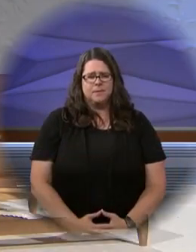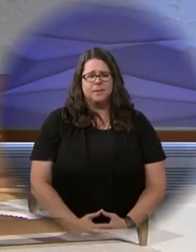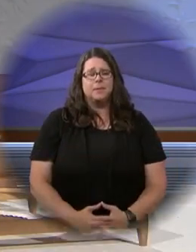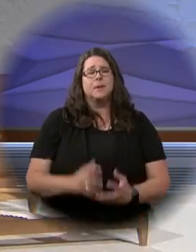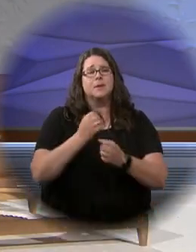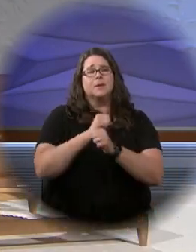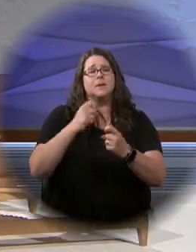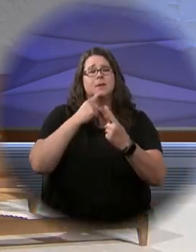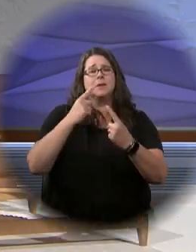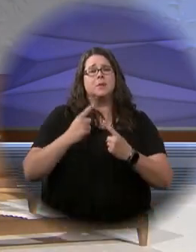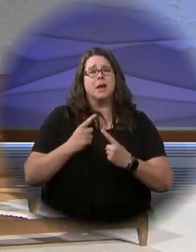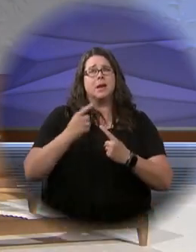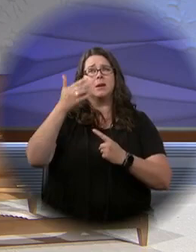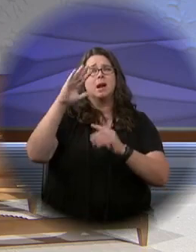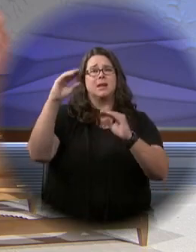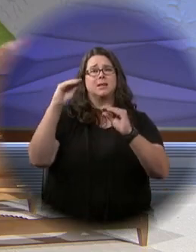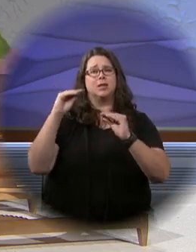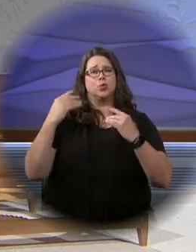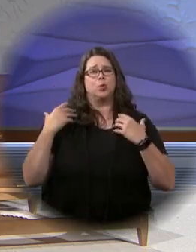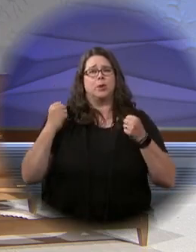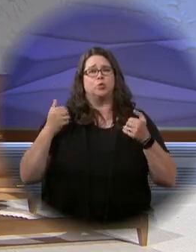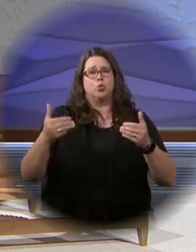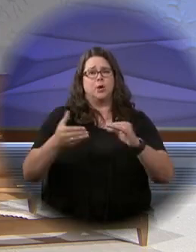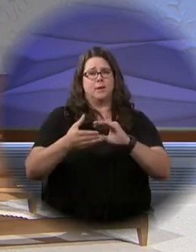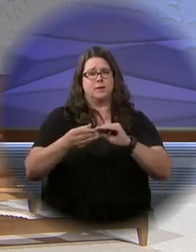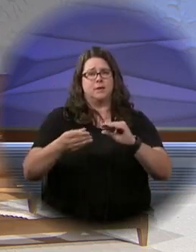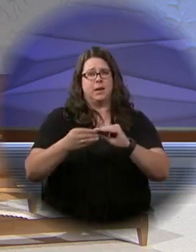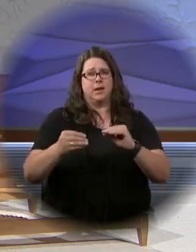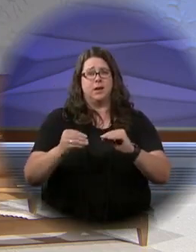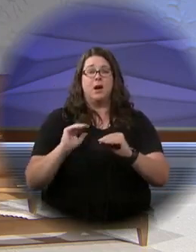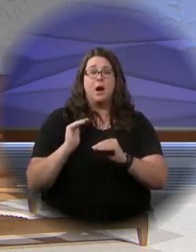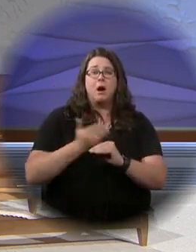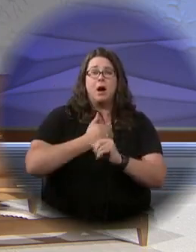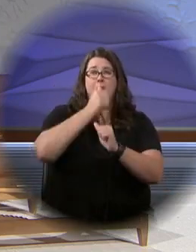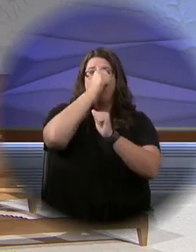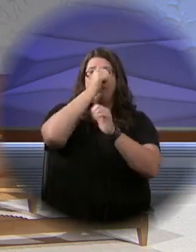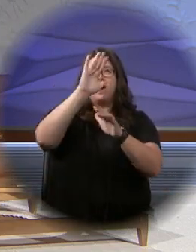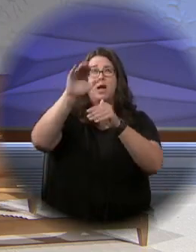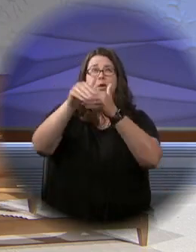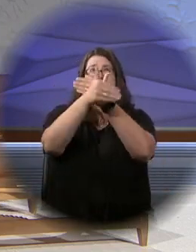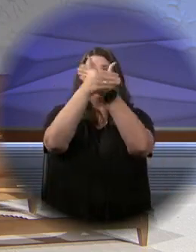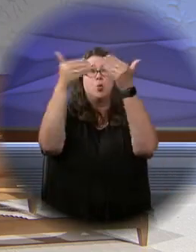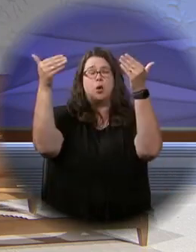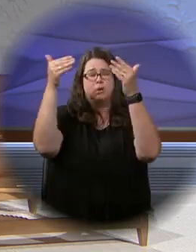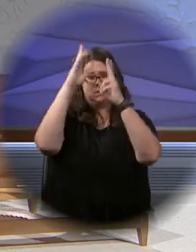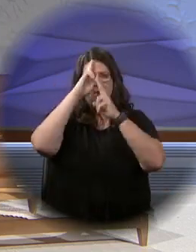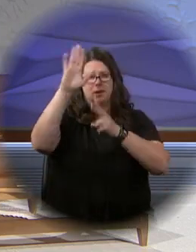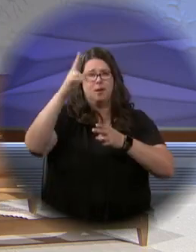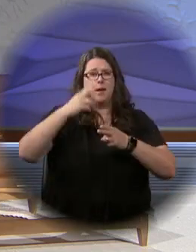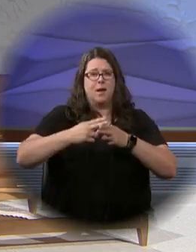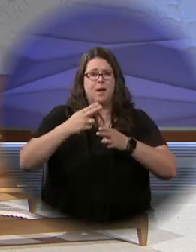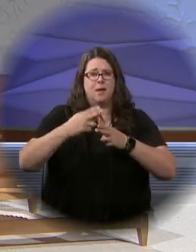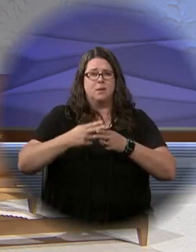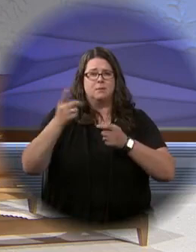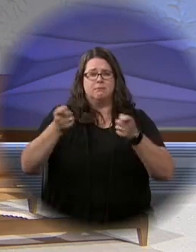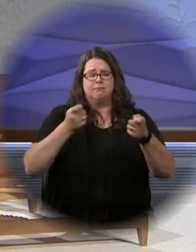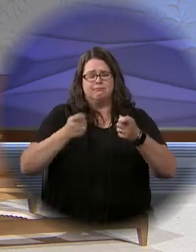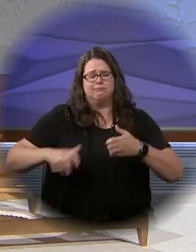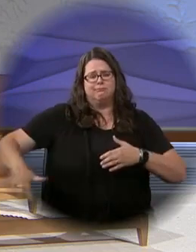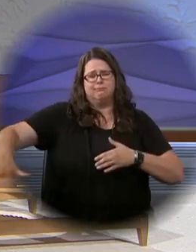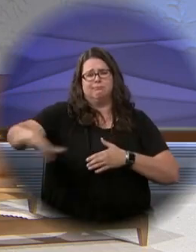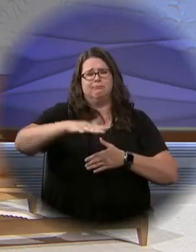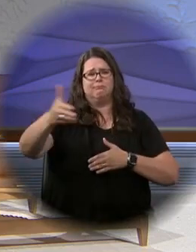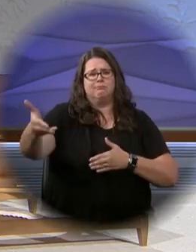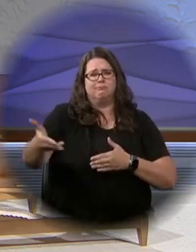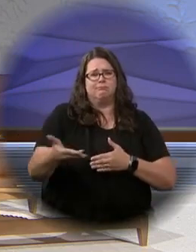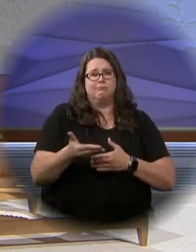At our Savior's command, and formed by divine teaching, we dare to say, Our Father, who art in heaven, hallowed be